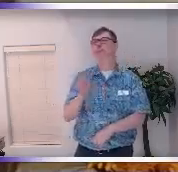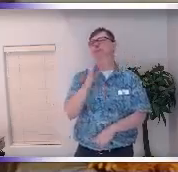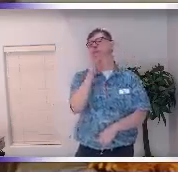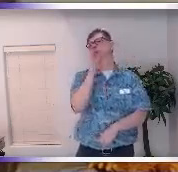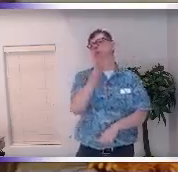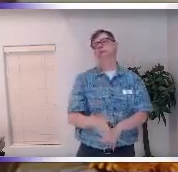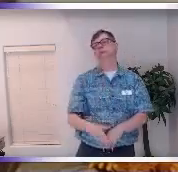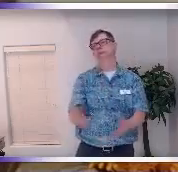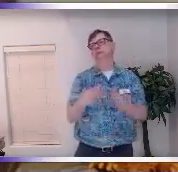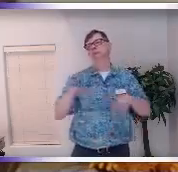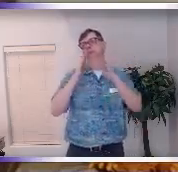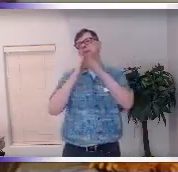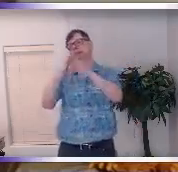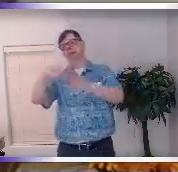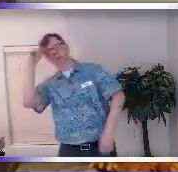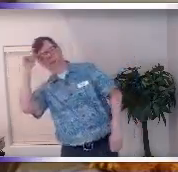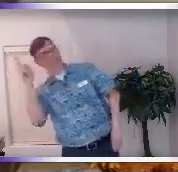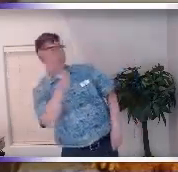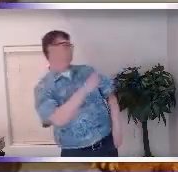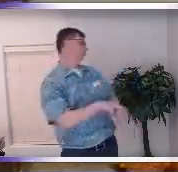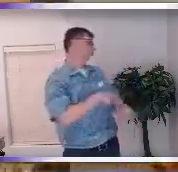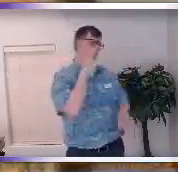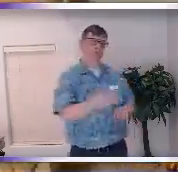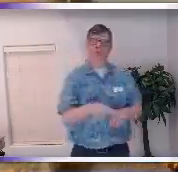mother at my house for a month and if you've stayed with your mother